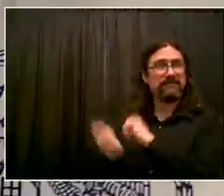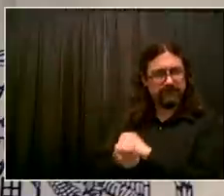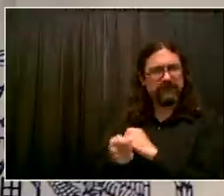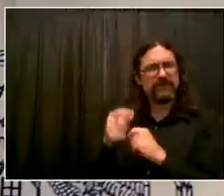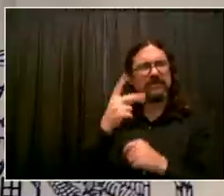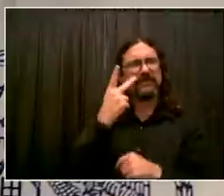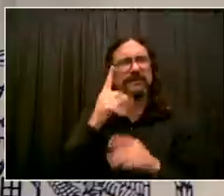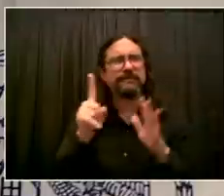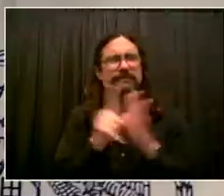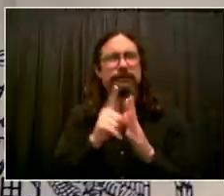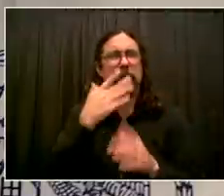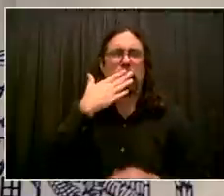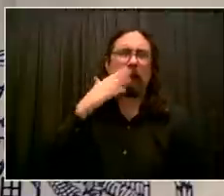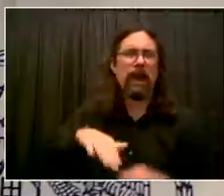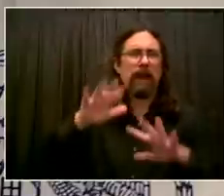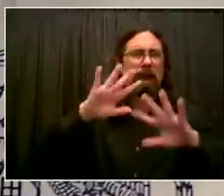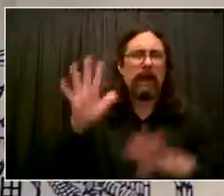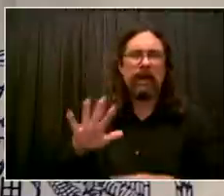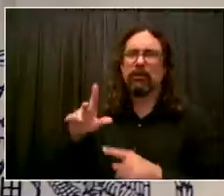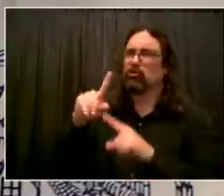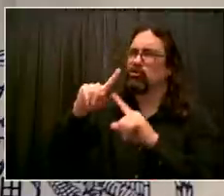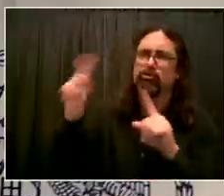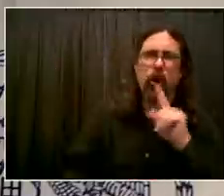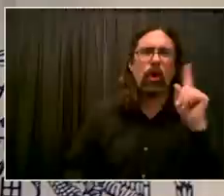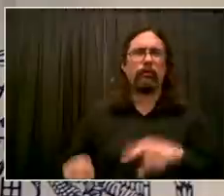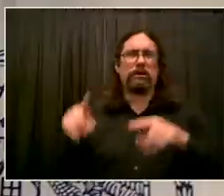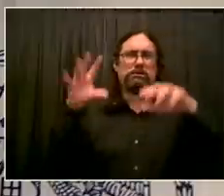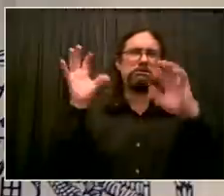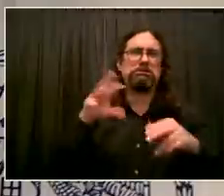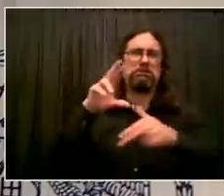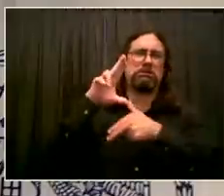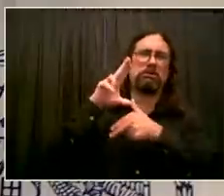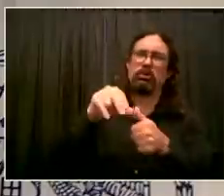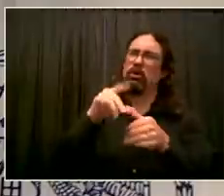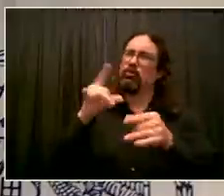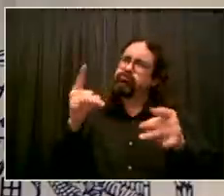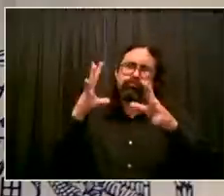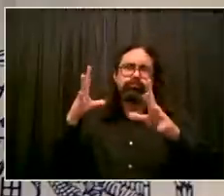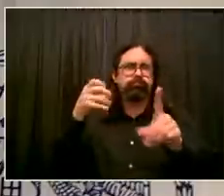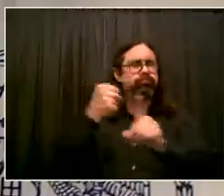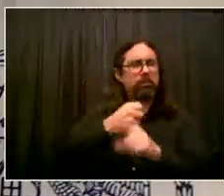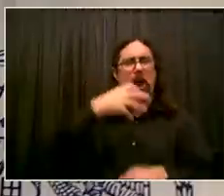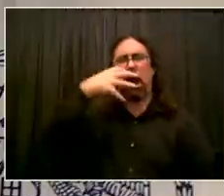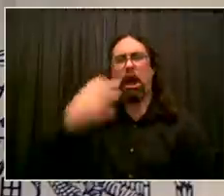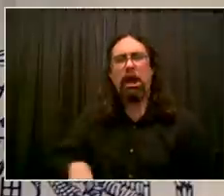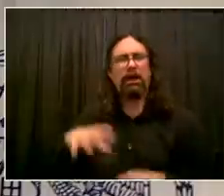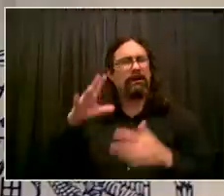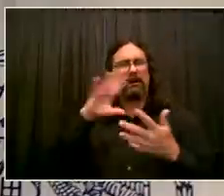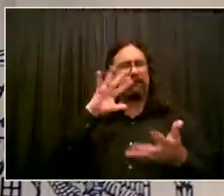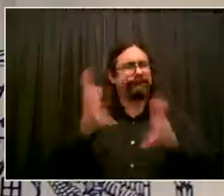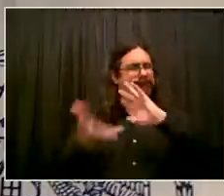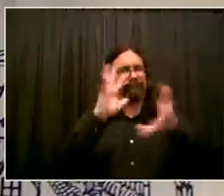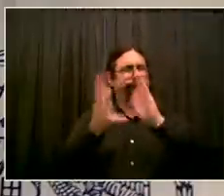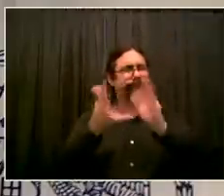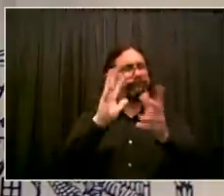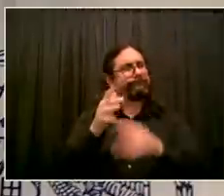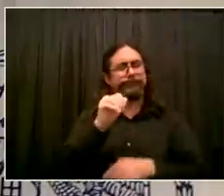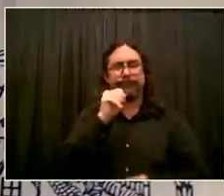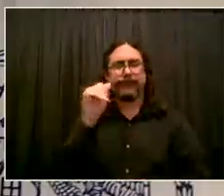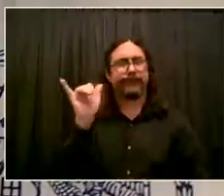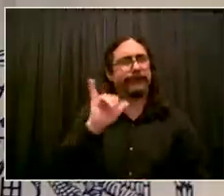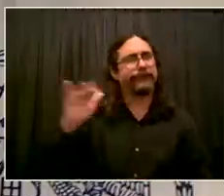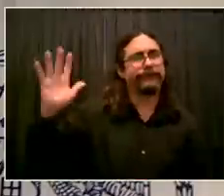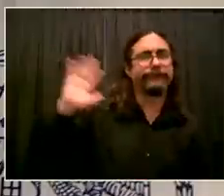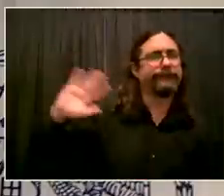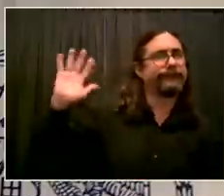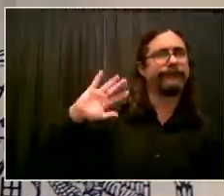brutal weather changes that have a horrible impact on our people. Let's talk about Hurricane Ida. Hurricane Ida hit Louisiana. I